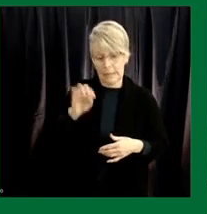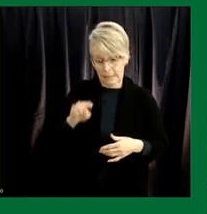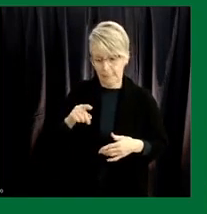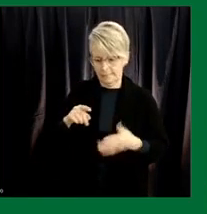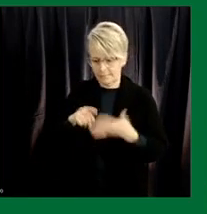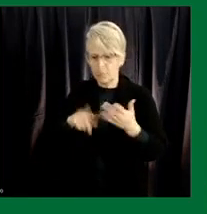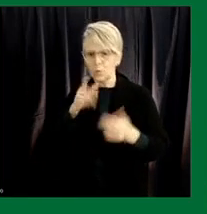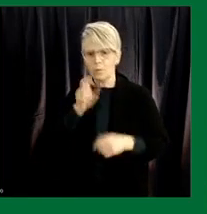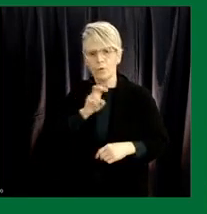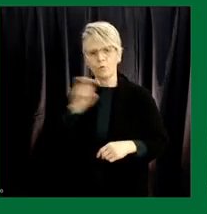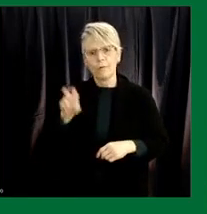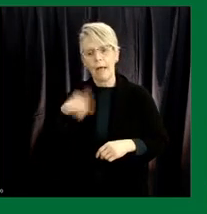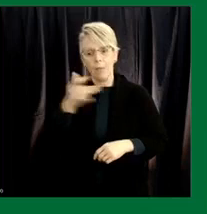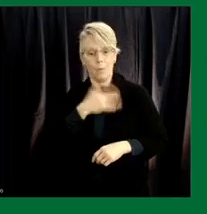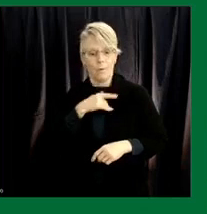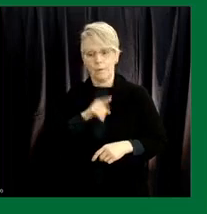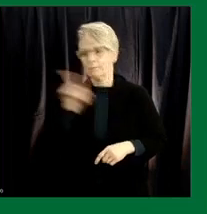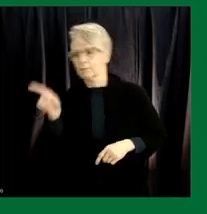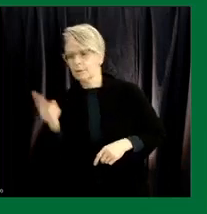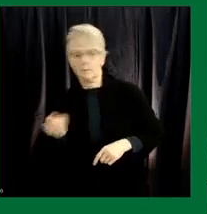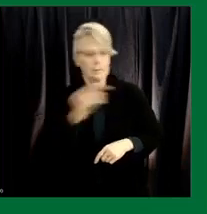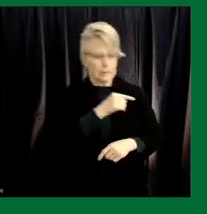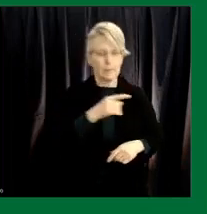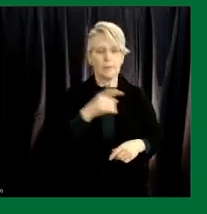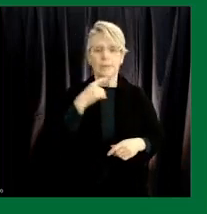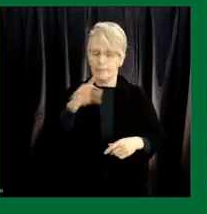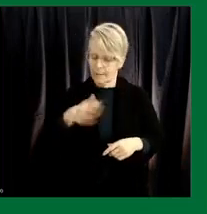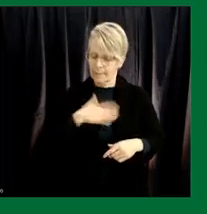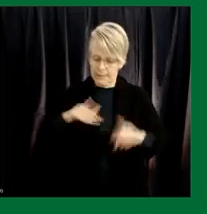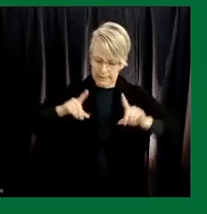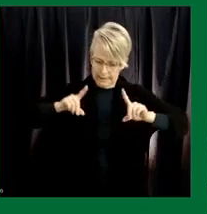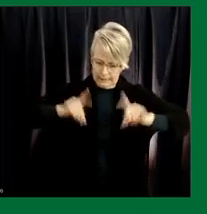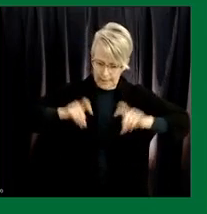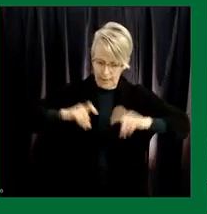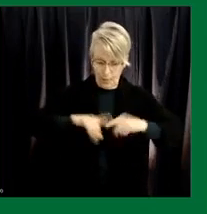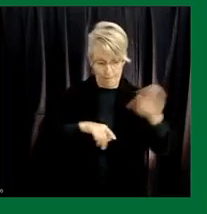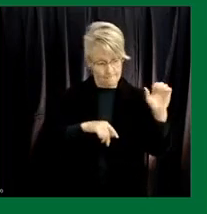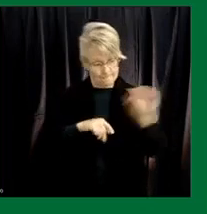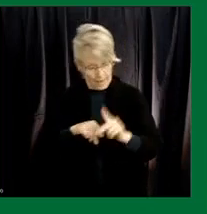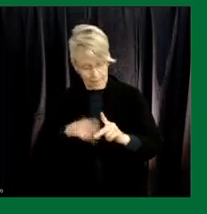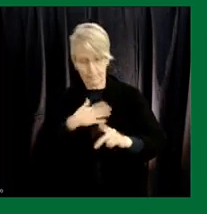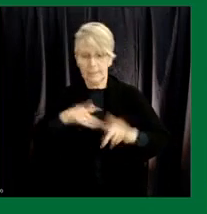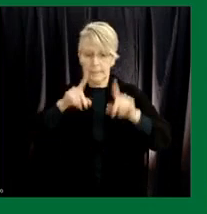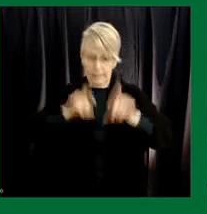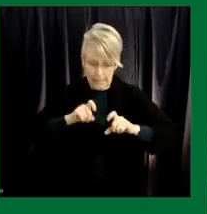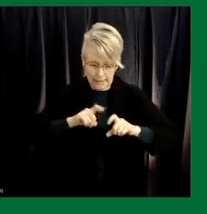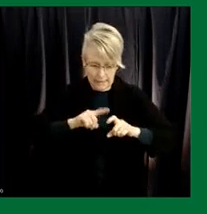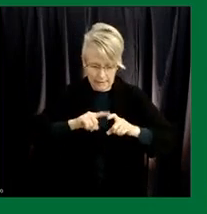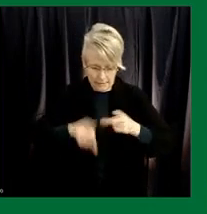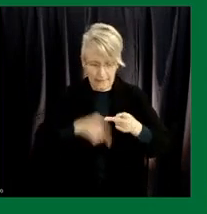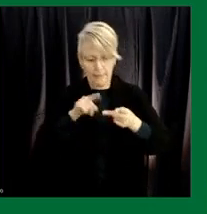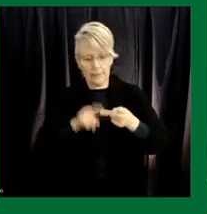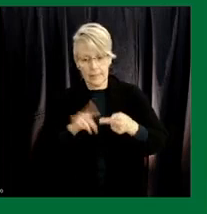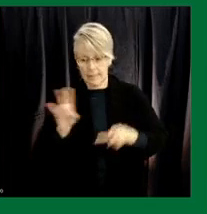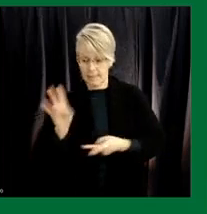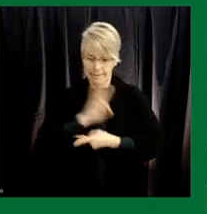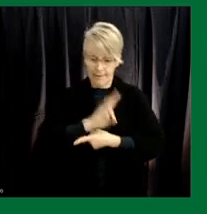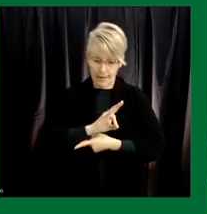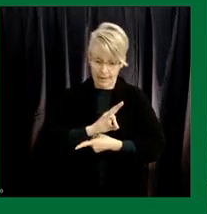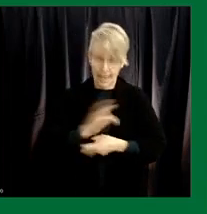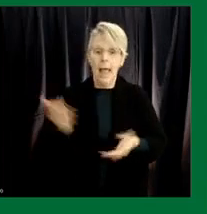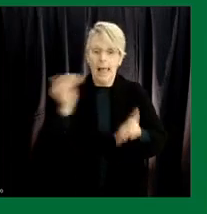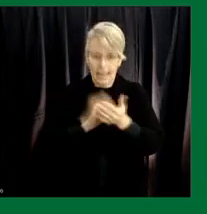traveled interprovincially to ask them to test uh receive a test on their return as well as an additional test uh seven days after